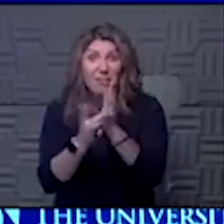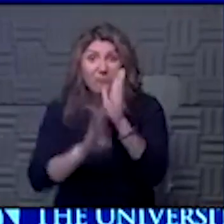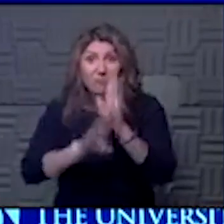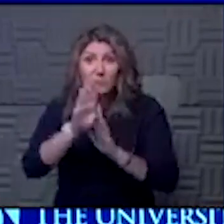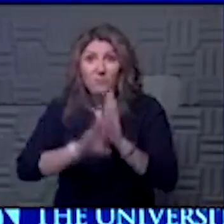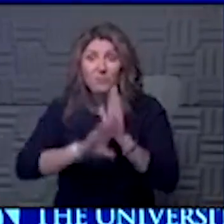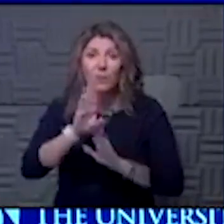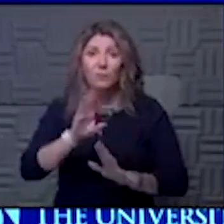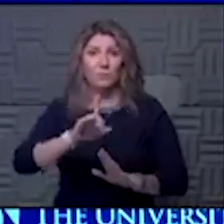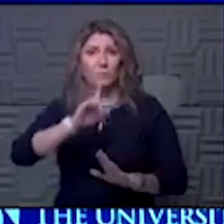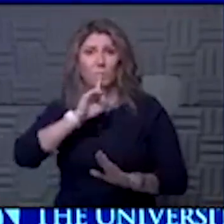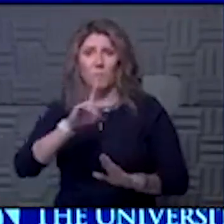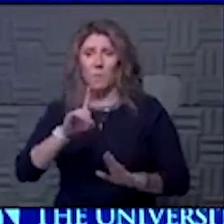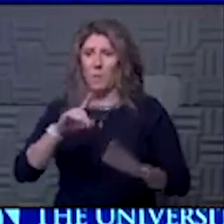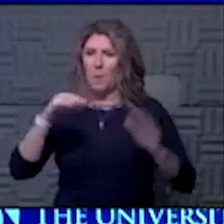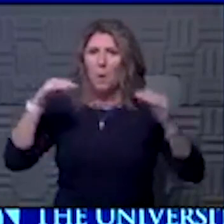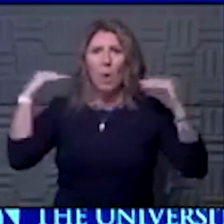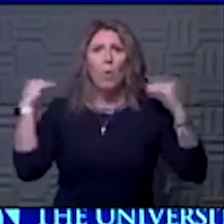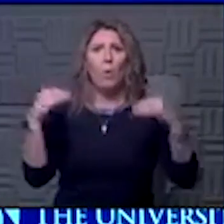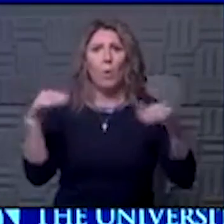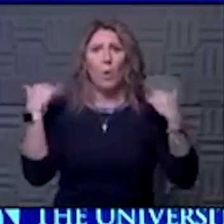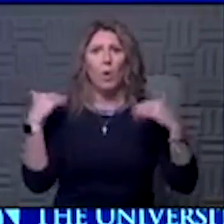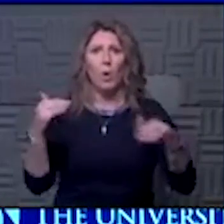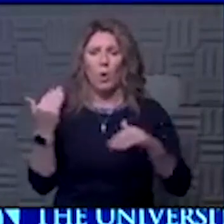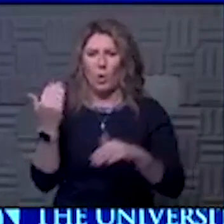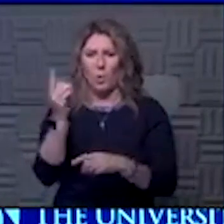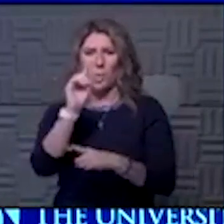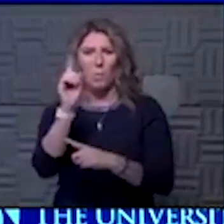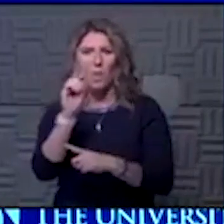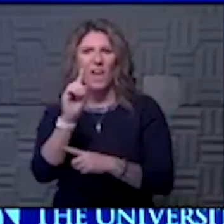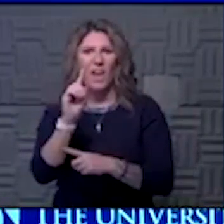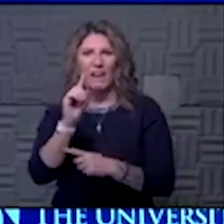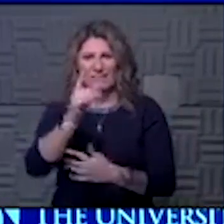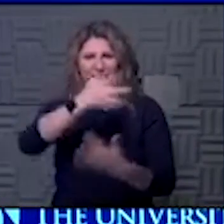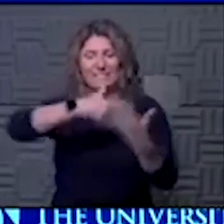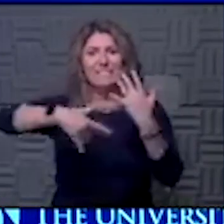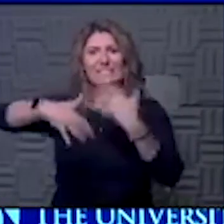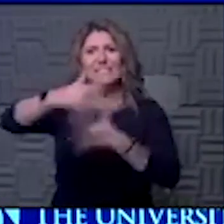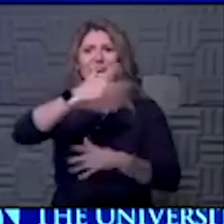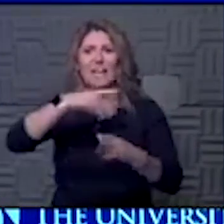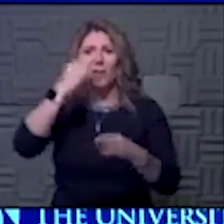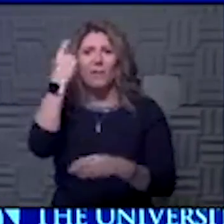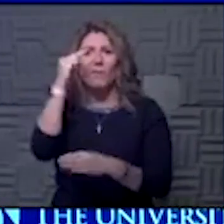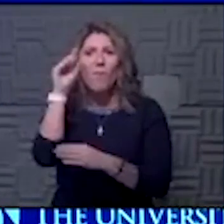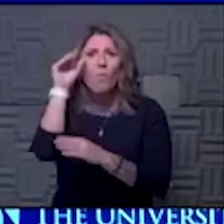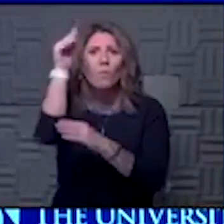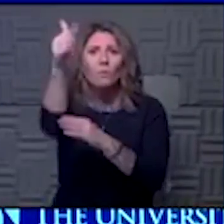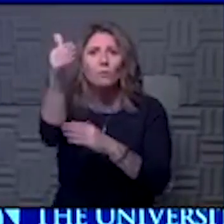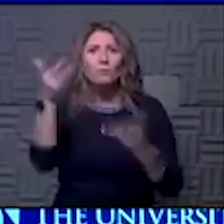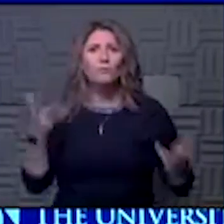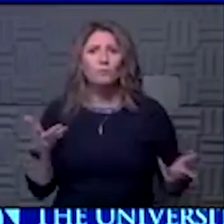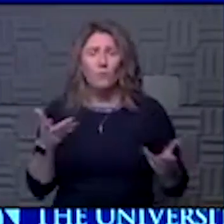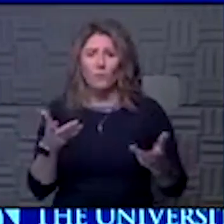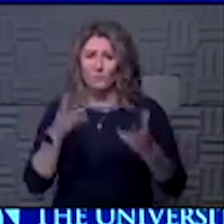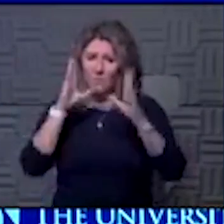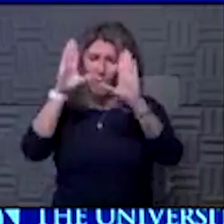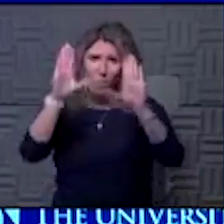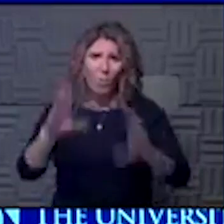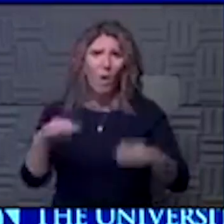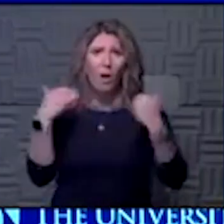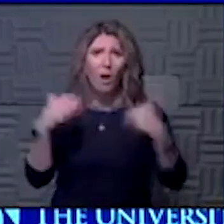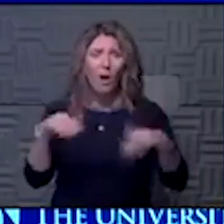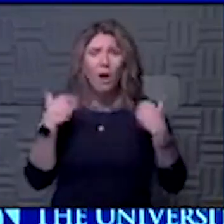is really a harbinger of where we are headed as a society. This is a remarkable story.